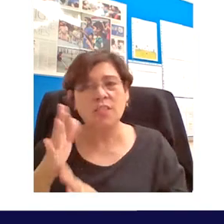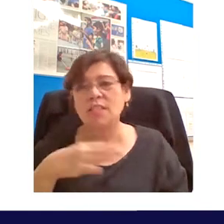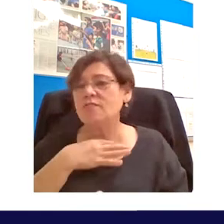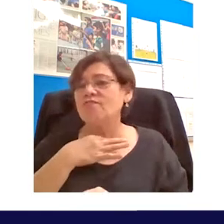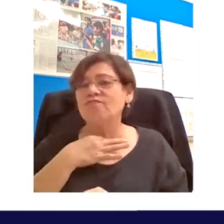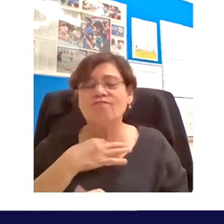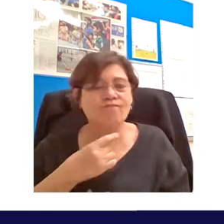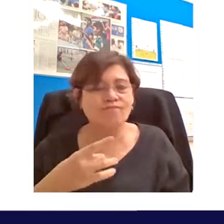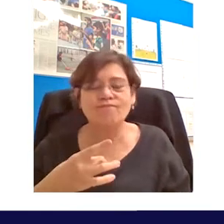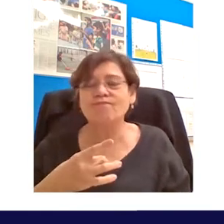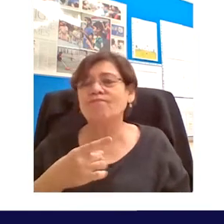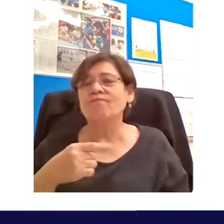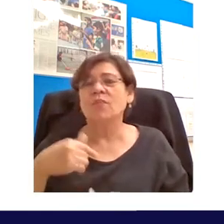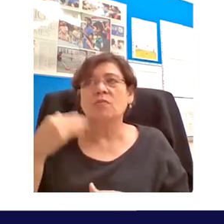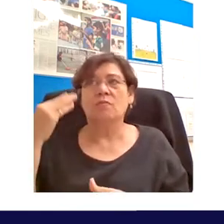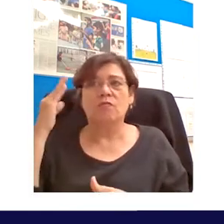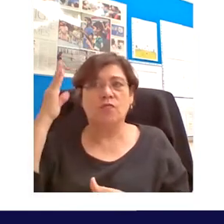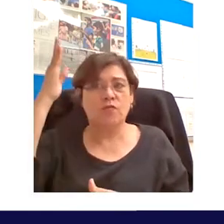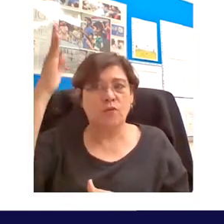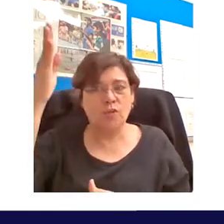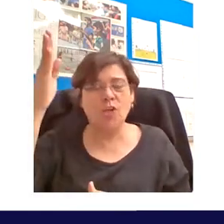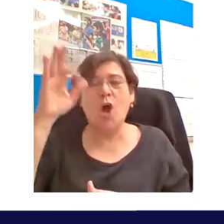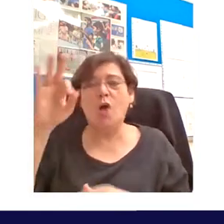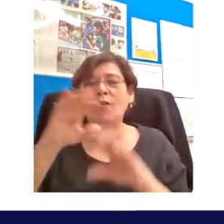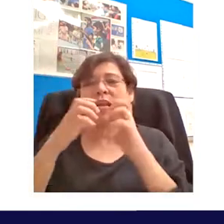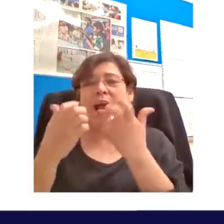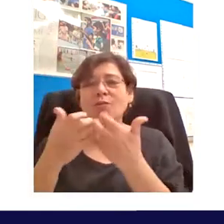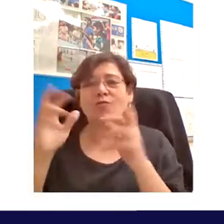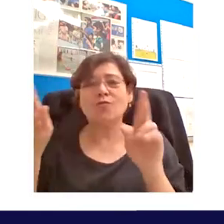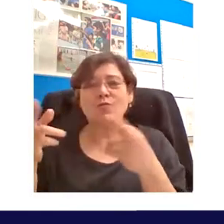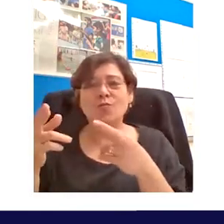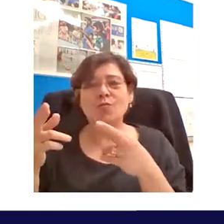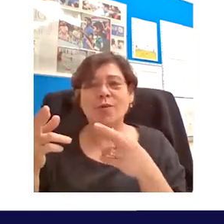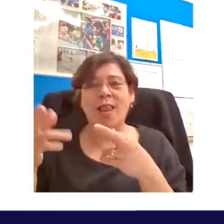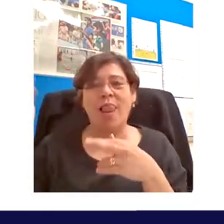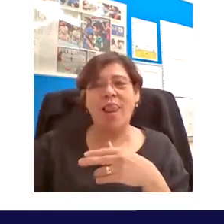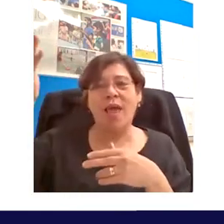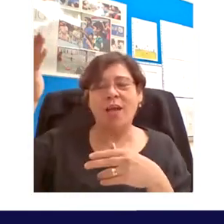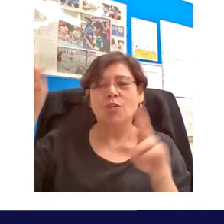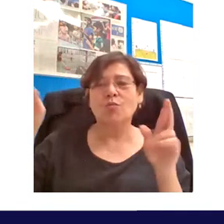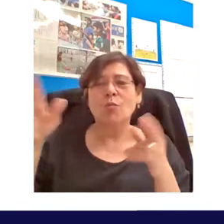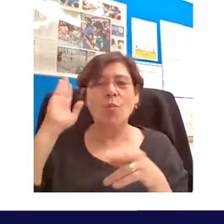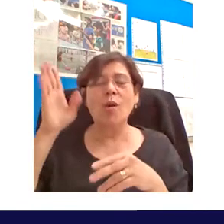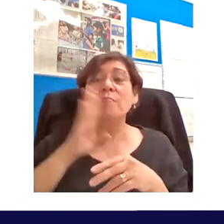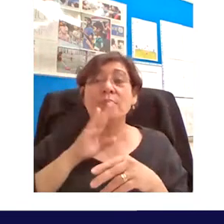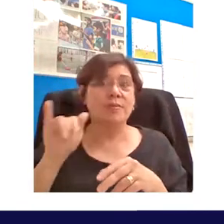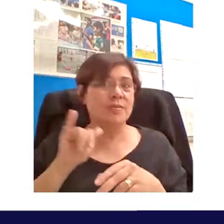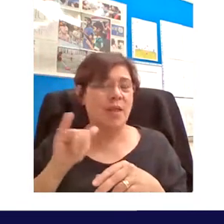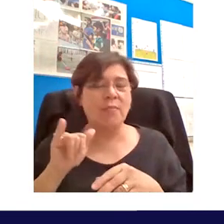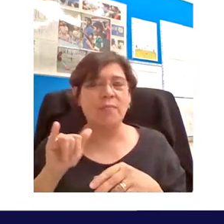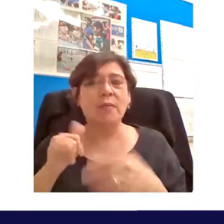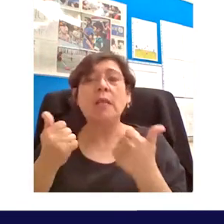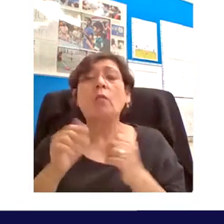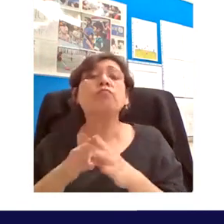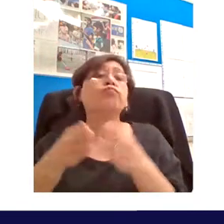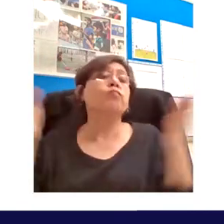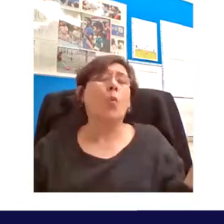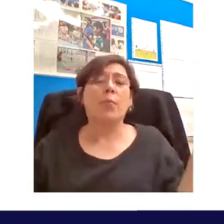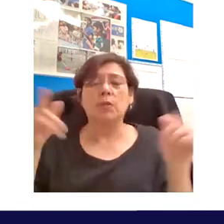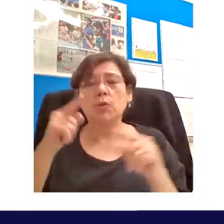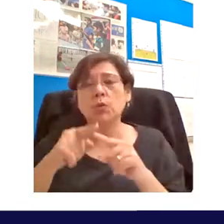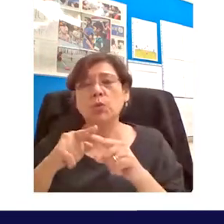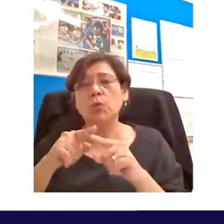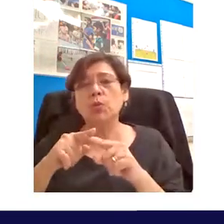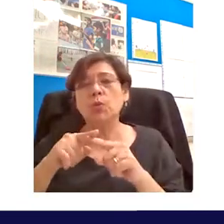the classroom, the lecture theater could look like. I'd now like to open up the session for the Q